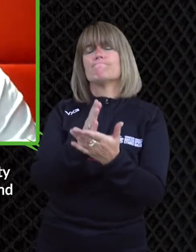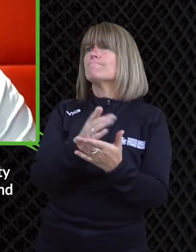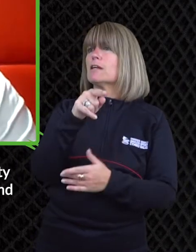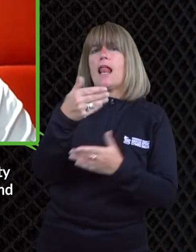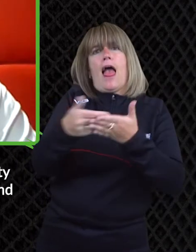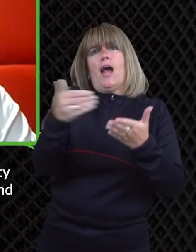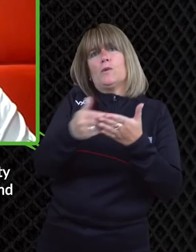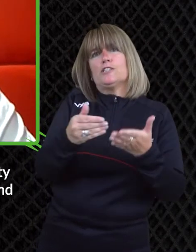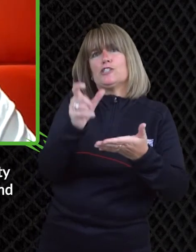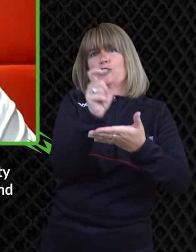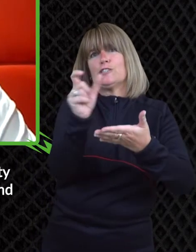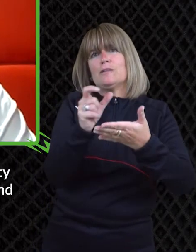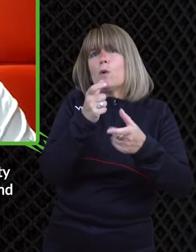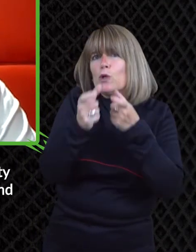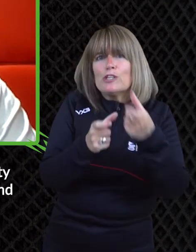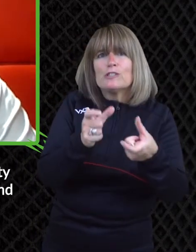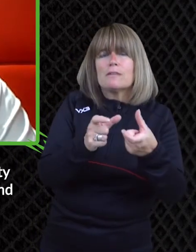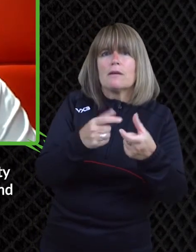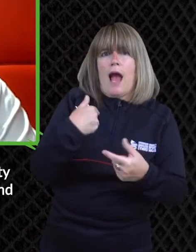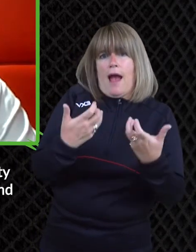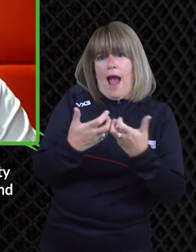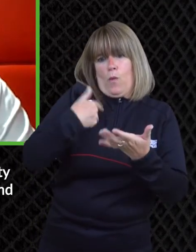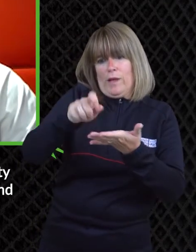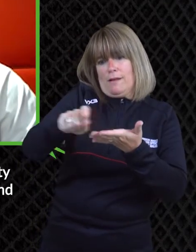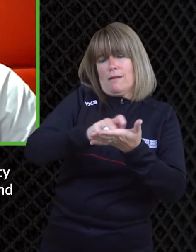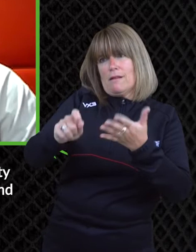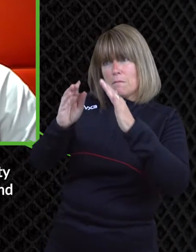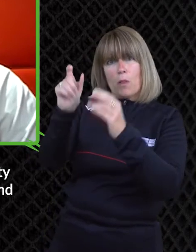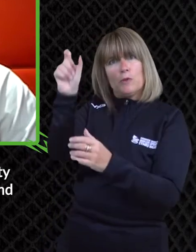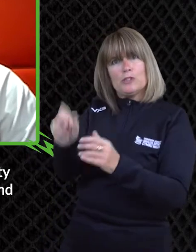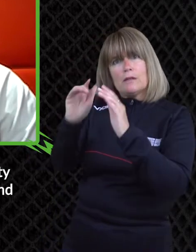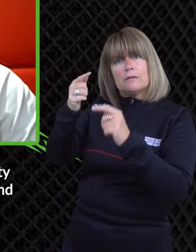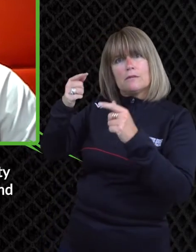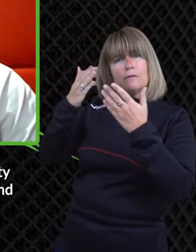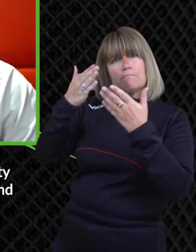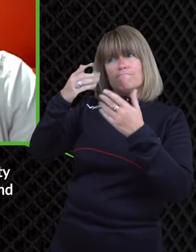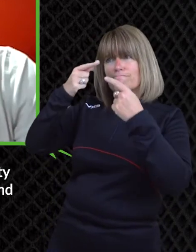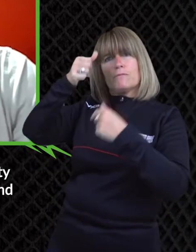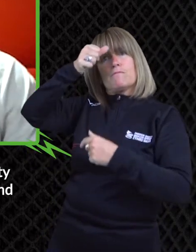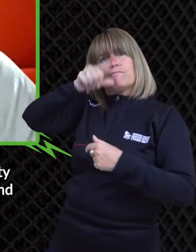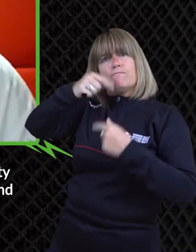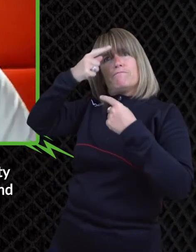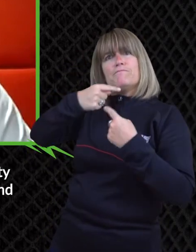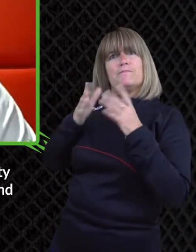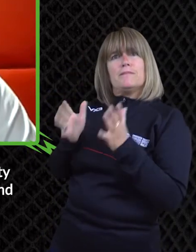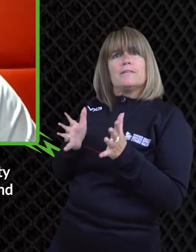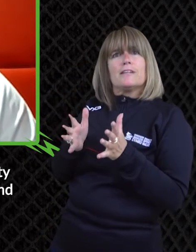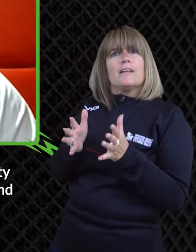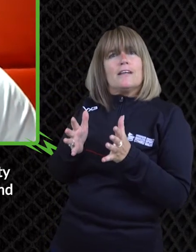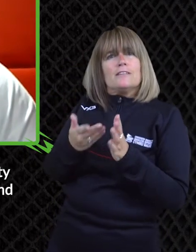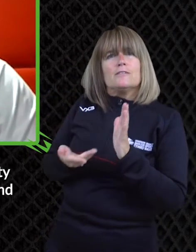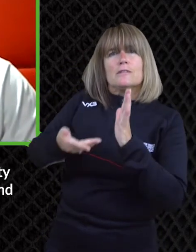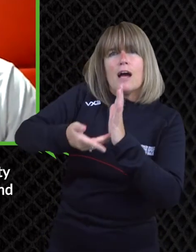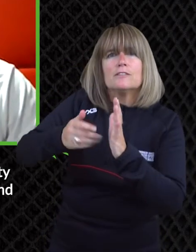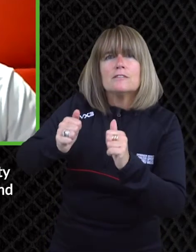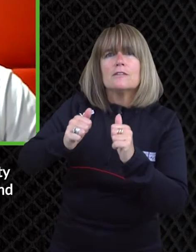it's a question i often get really um in terms of the disability section i'd swat up